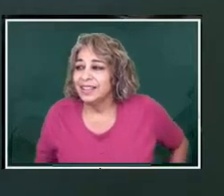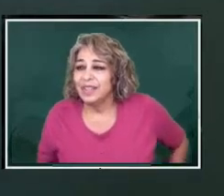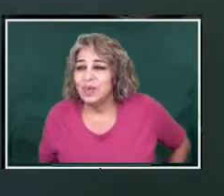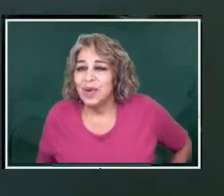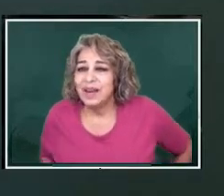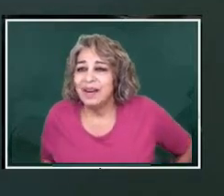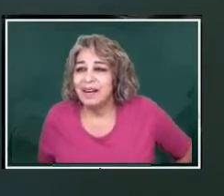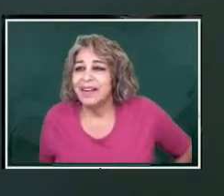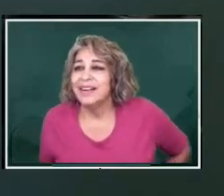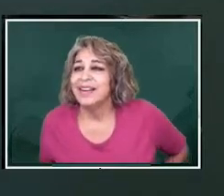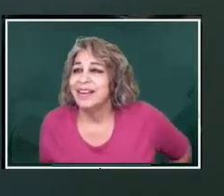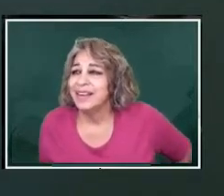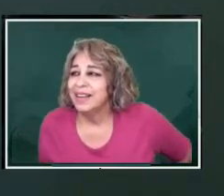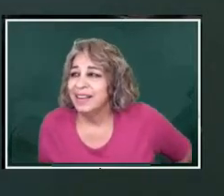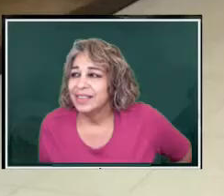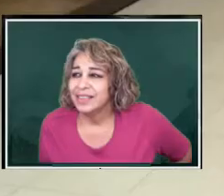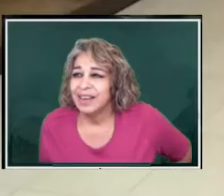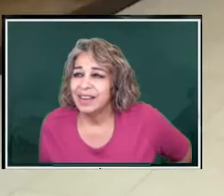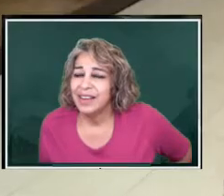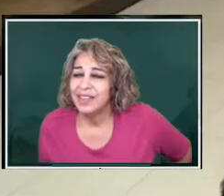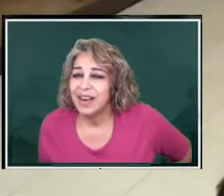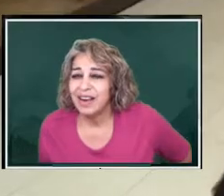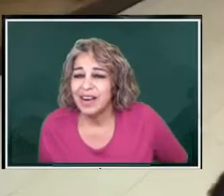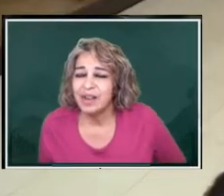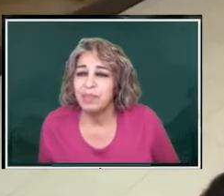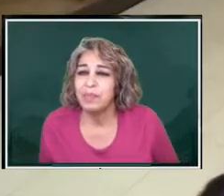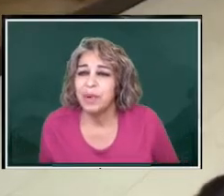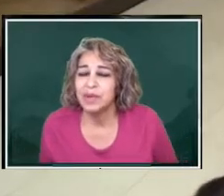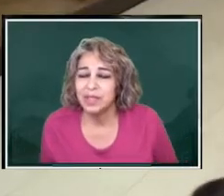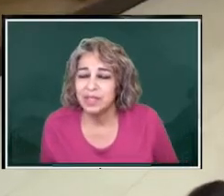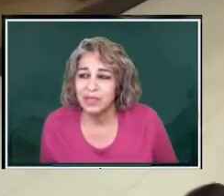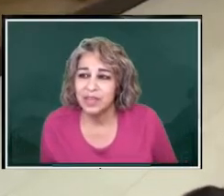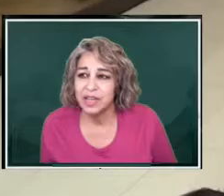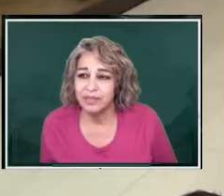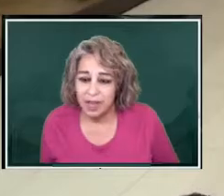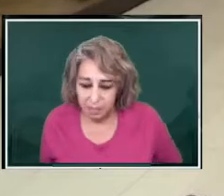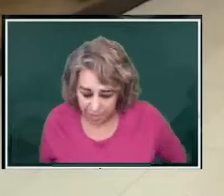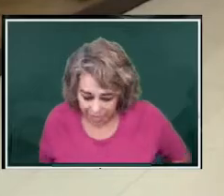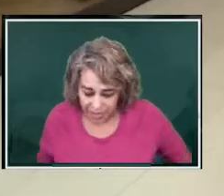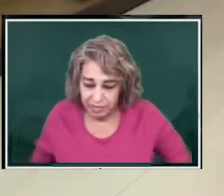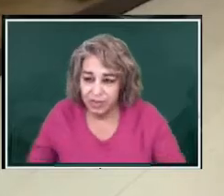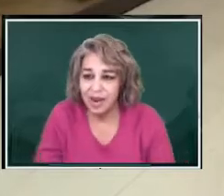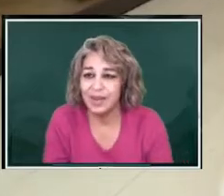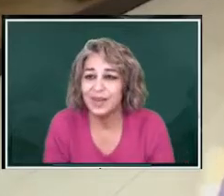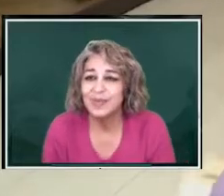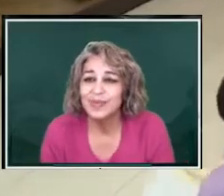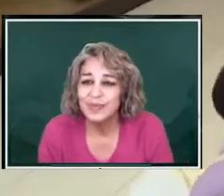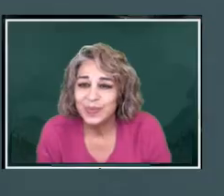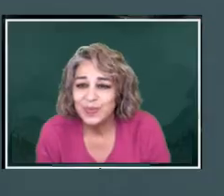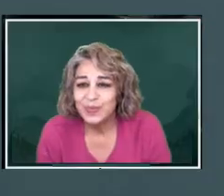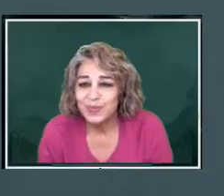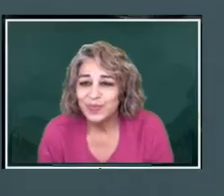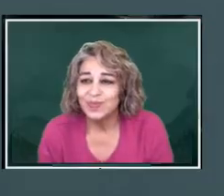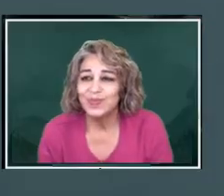So we are talking regarding proposals for the development of Durango.